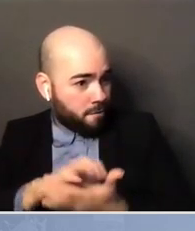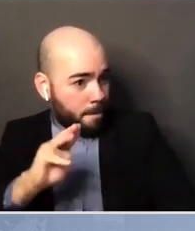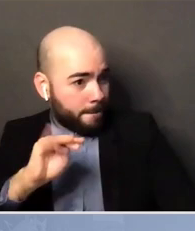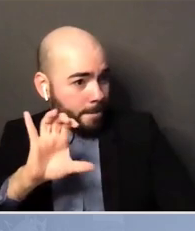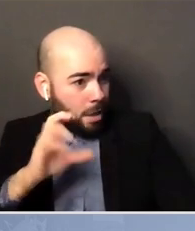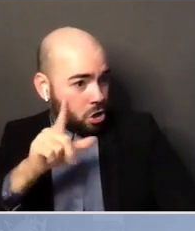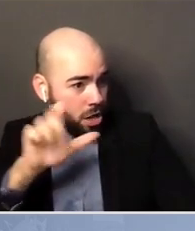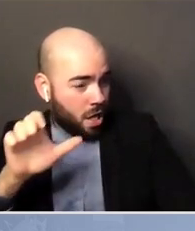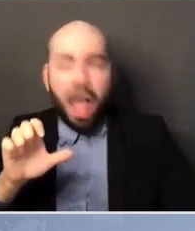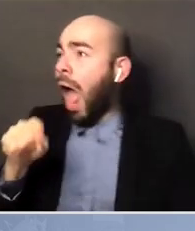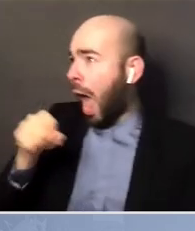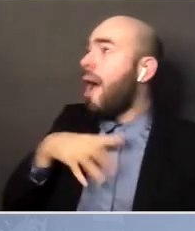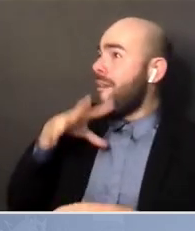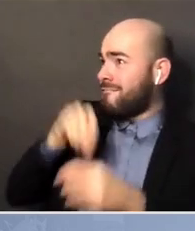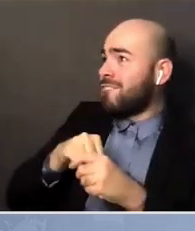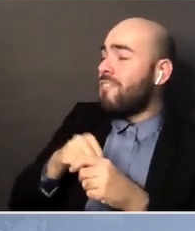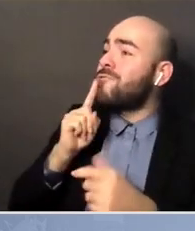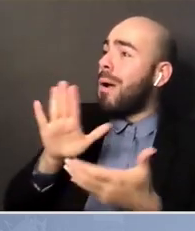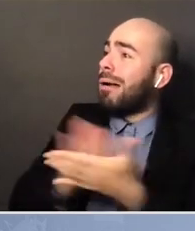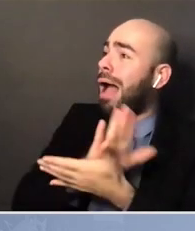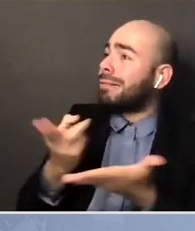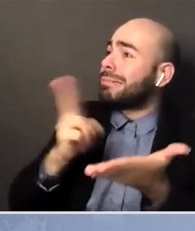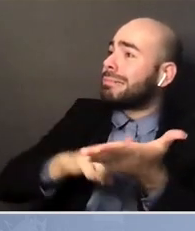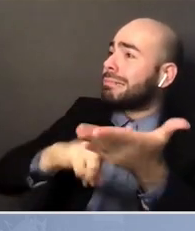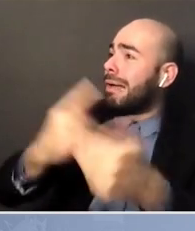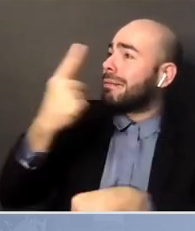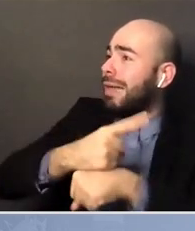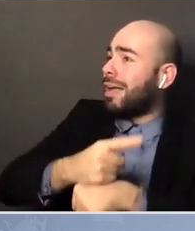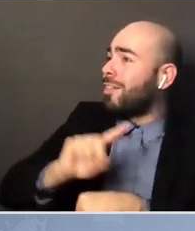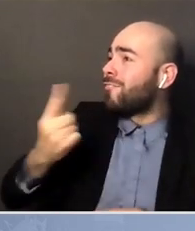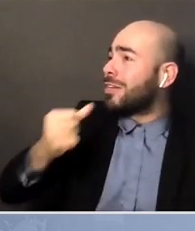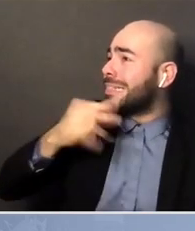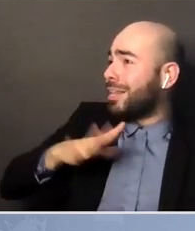Michelle Obama during College Signing Day. Fantastic. All right.